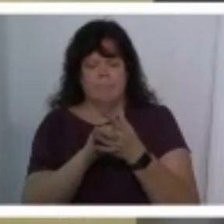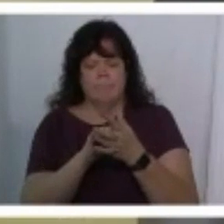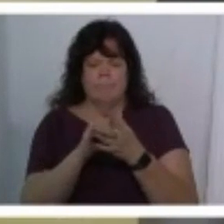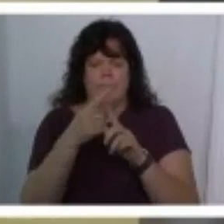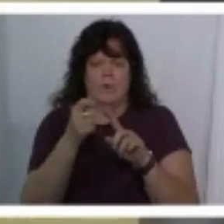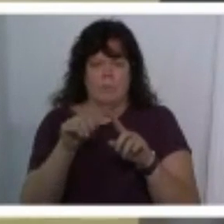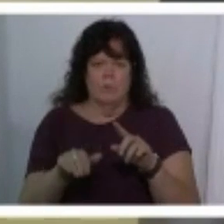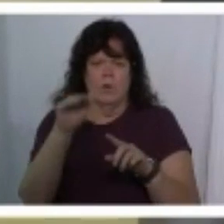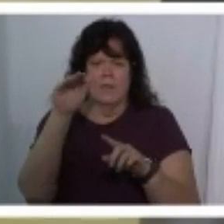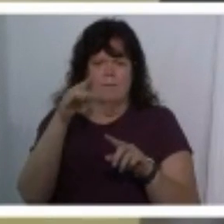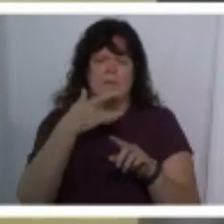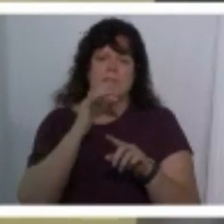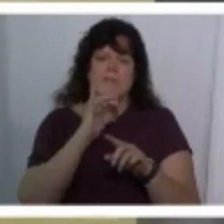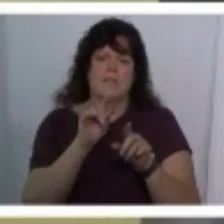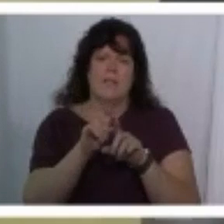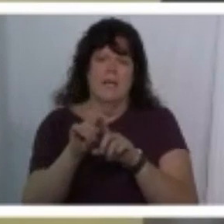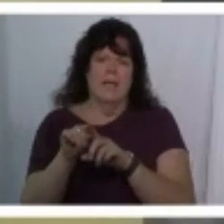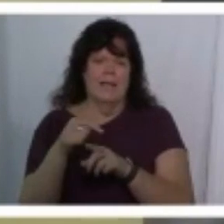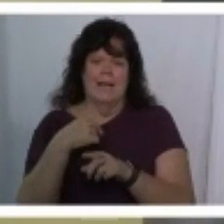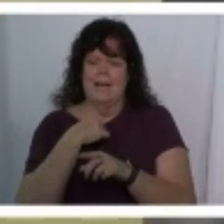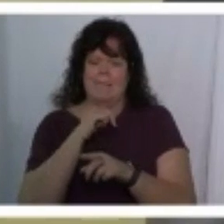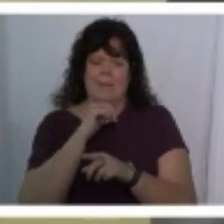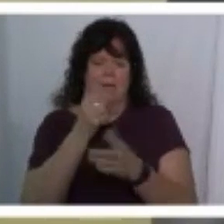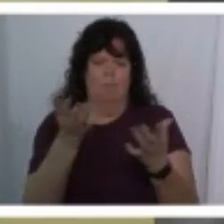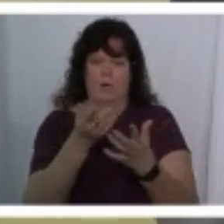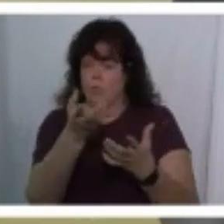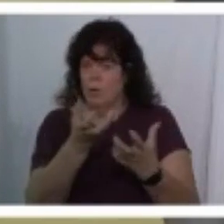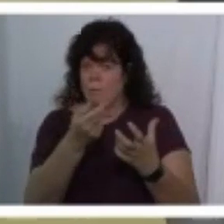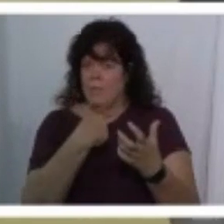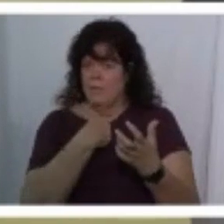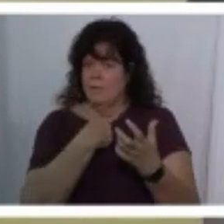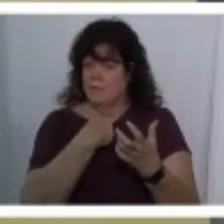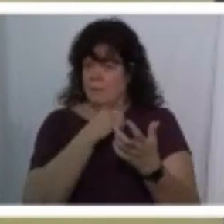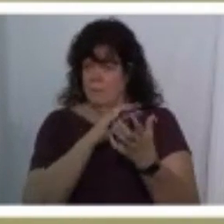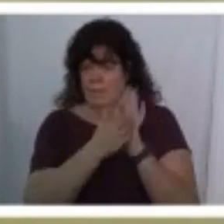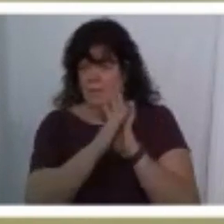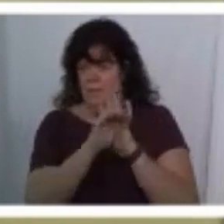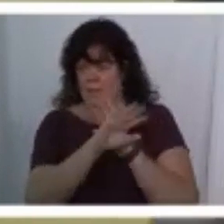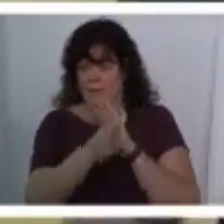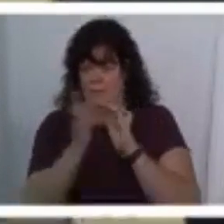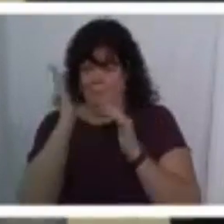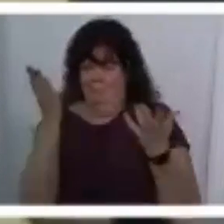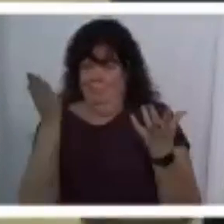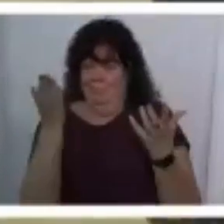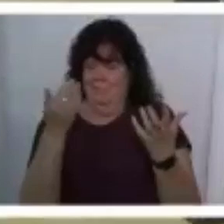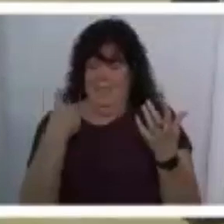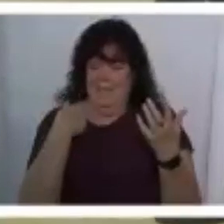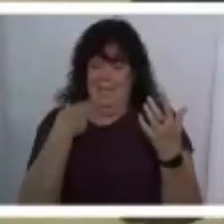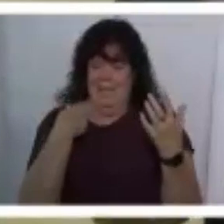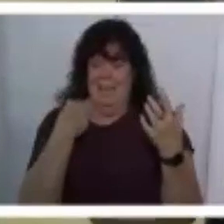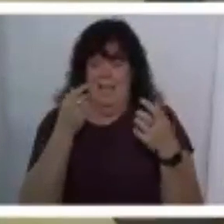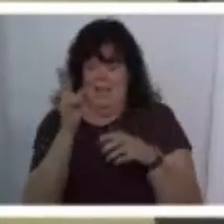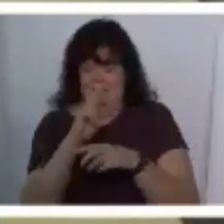just kind of feeling like i'm not what y'all want me to be and i'm not ever going to be i mean like i wear skeletons and